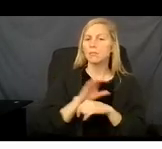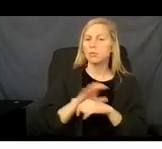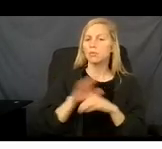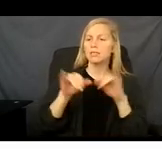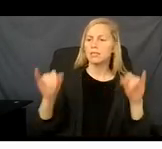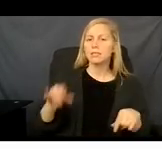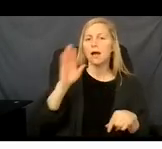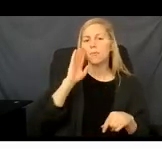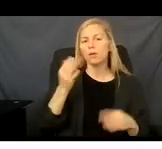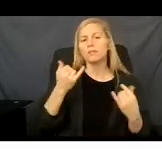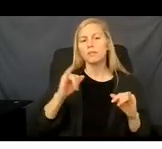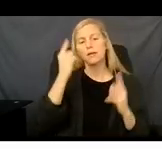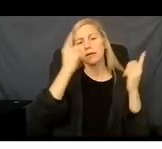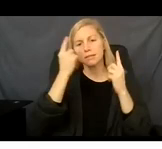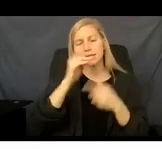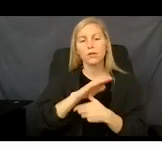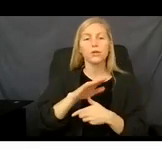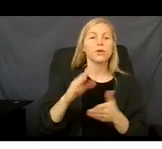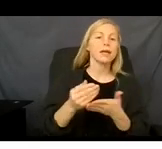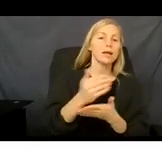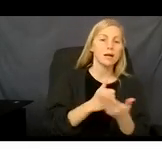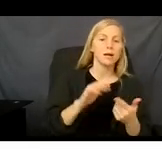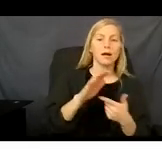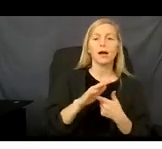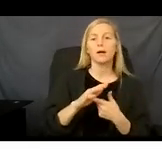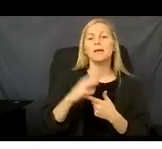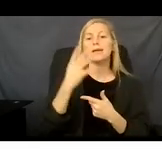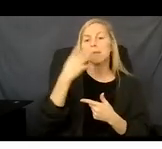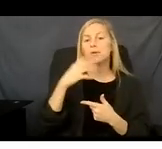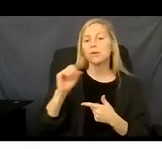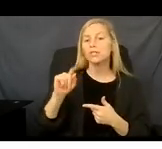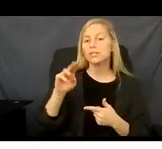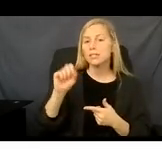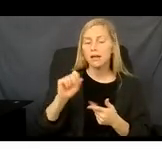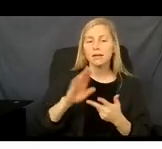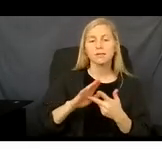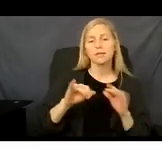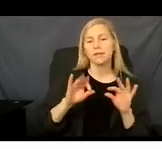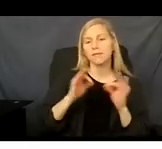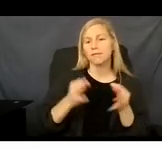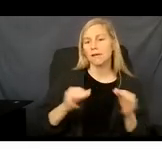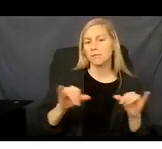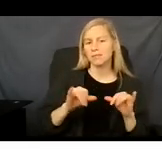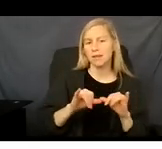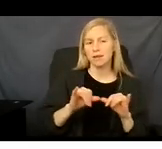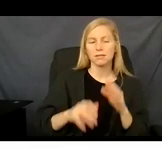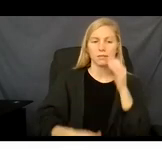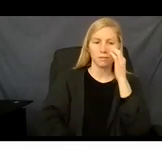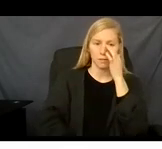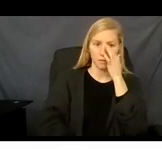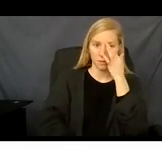income, the size of your family, and your immigration status. Despite the fact that